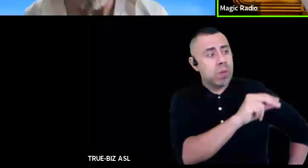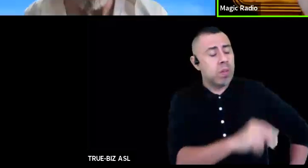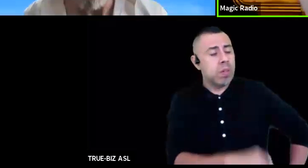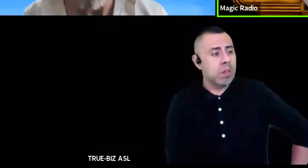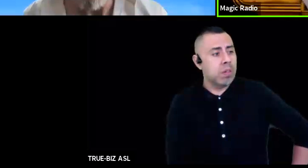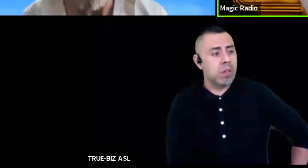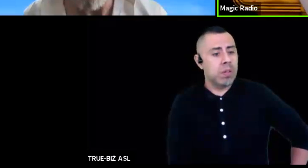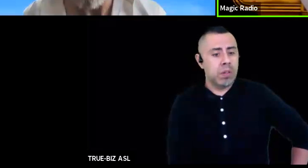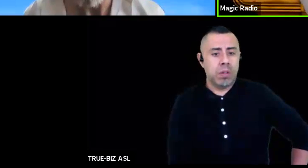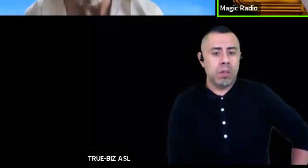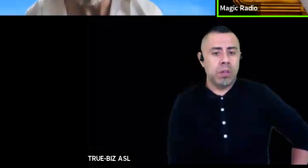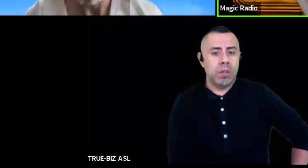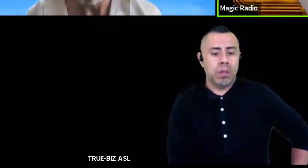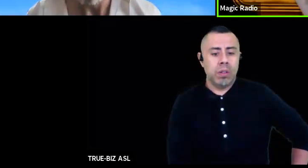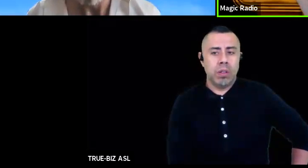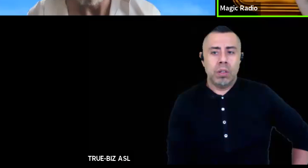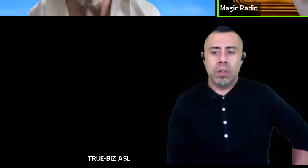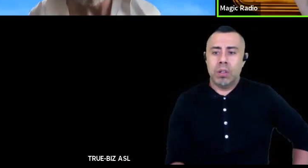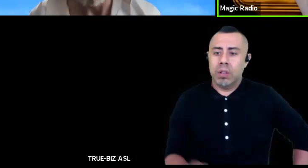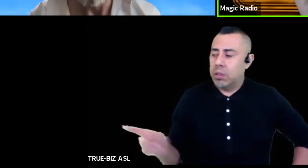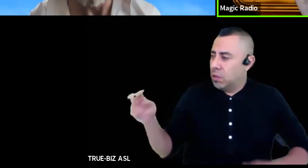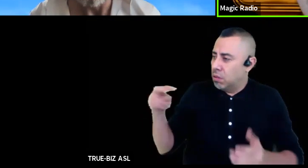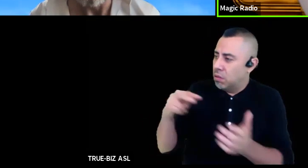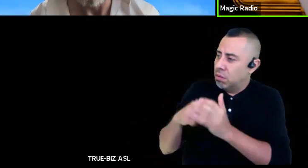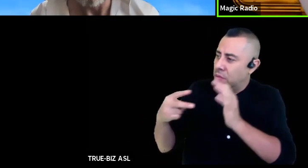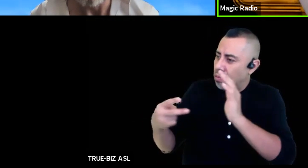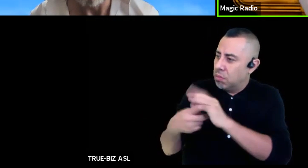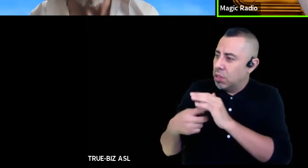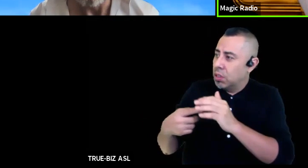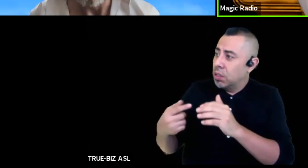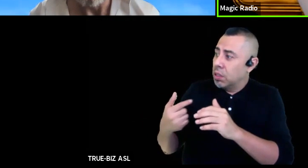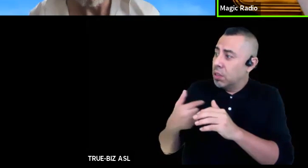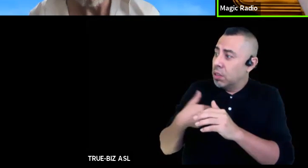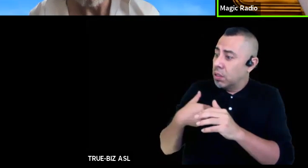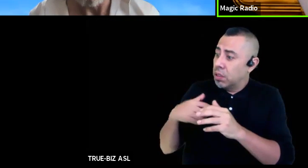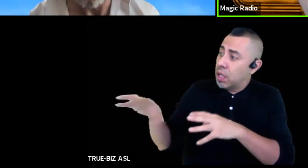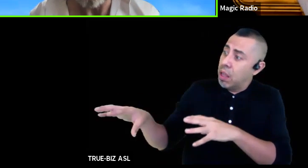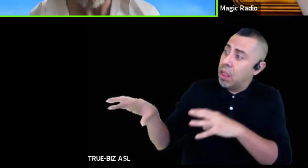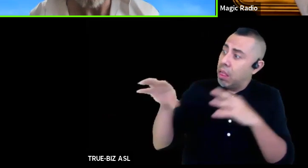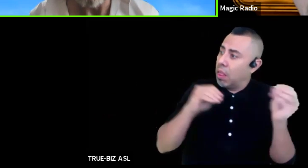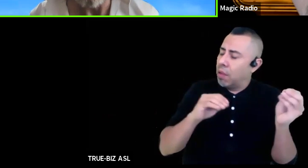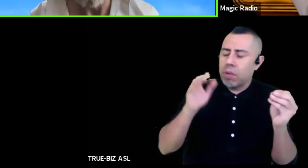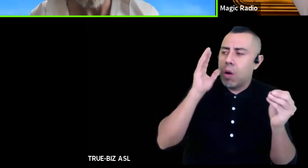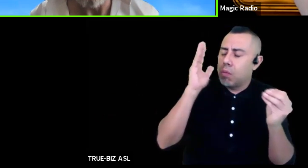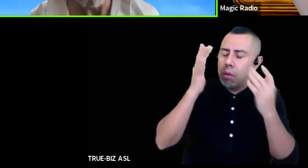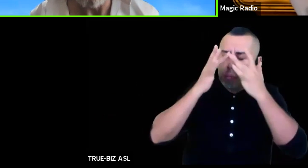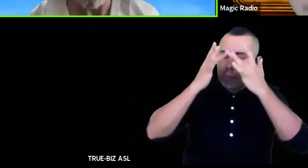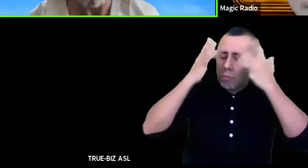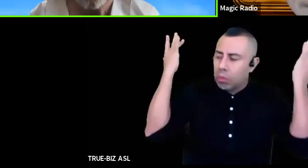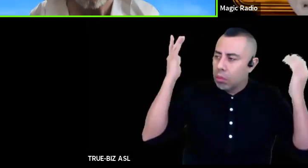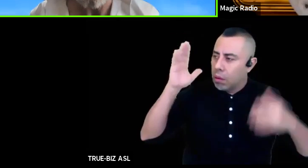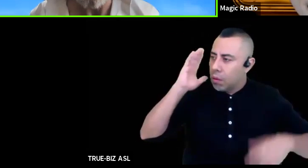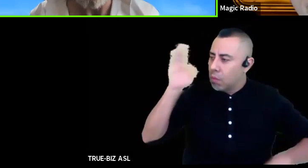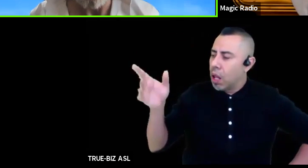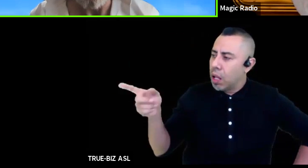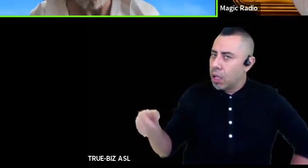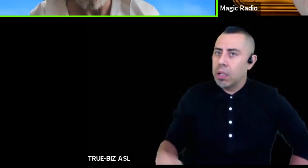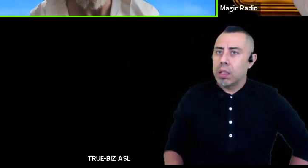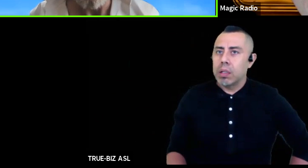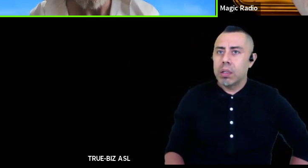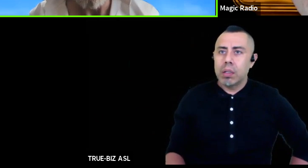I won't remember any of this after I leave you no I won't